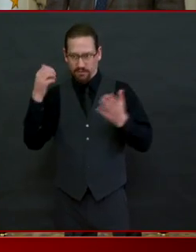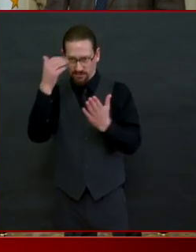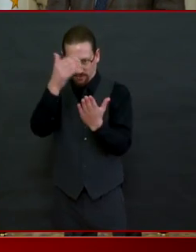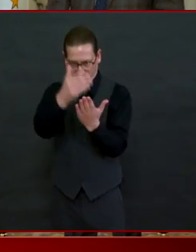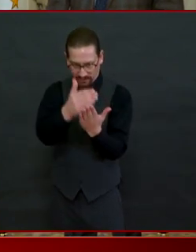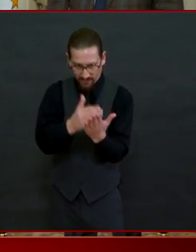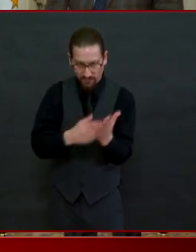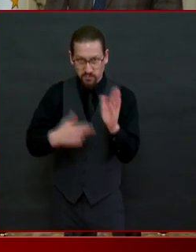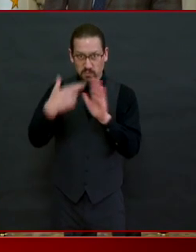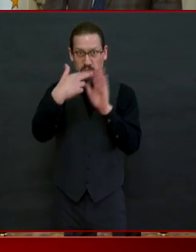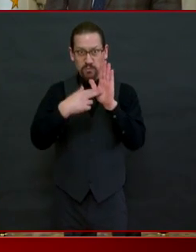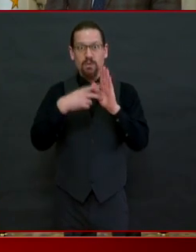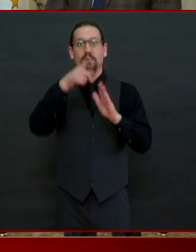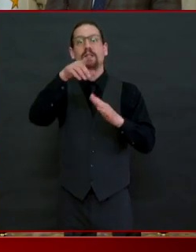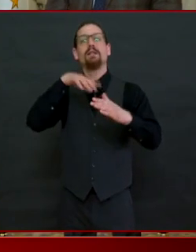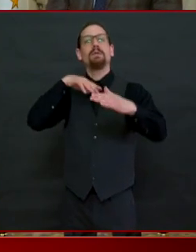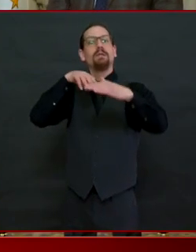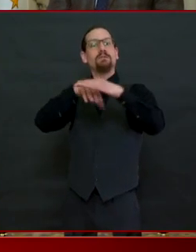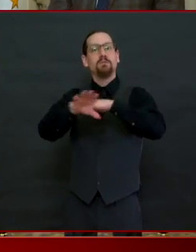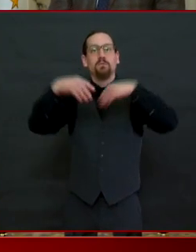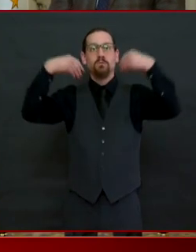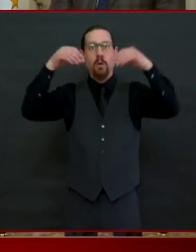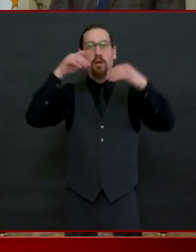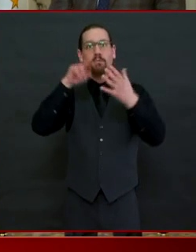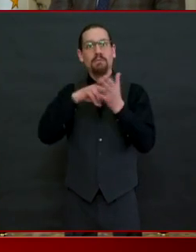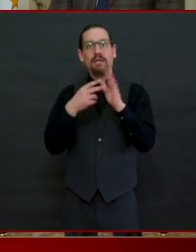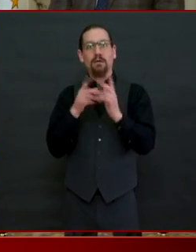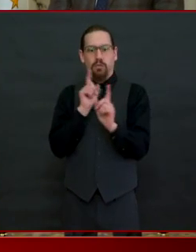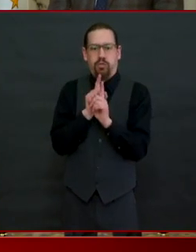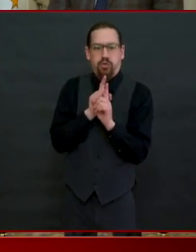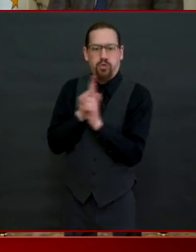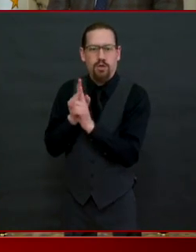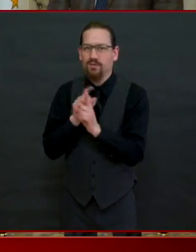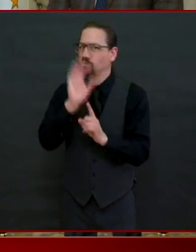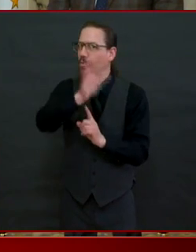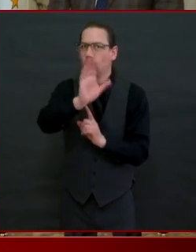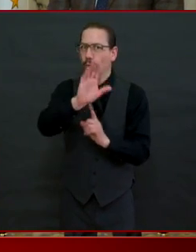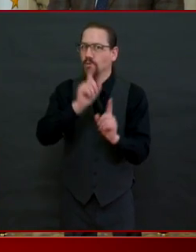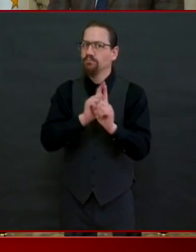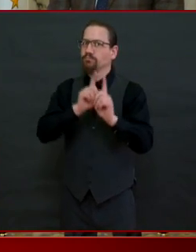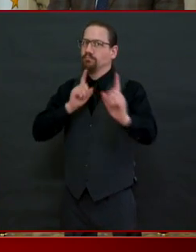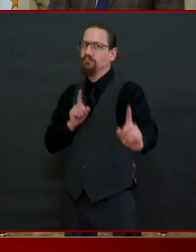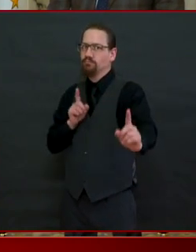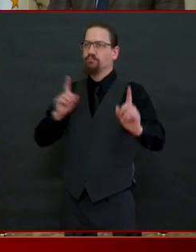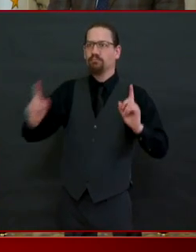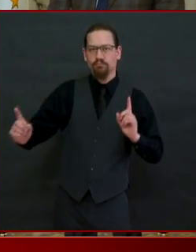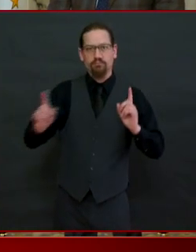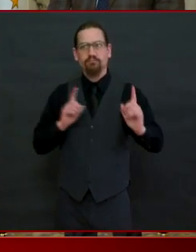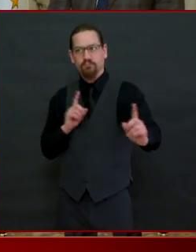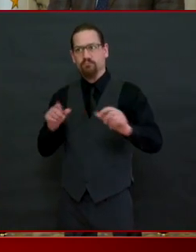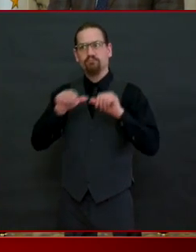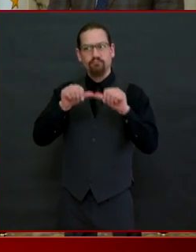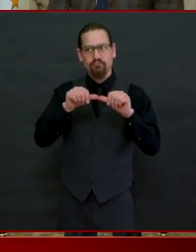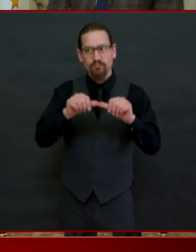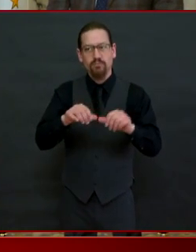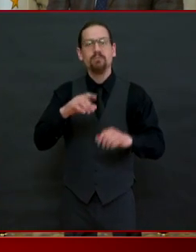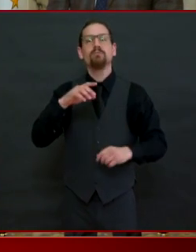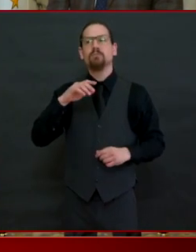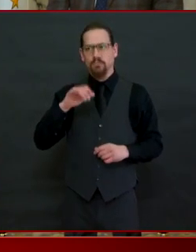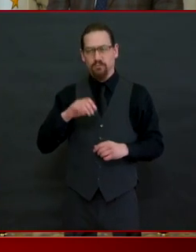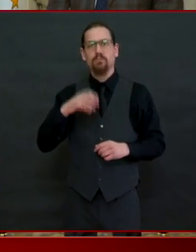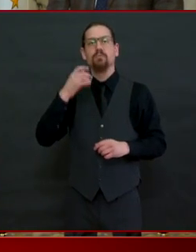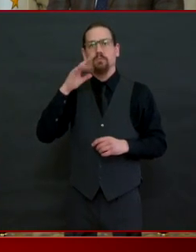guidelines that'll tell you how you can reopen by april 27th in the meantime starting